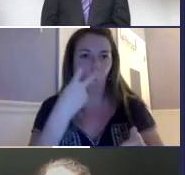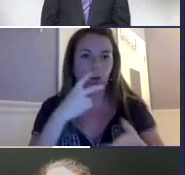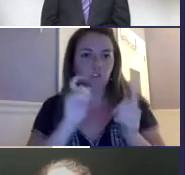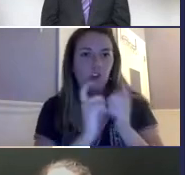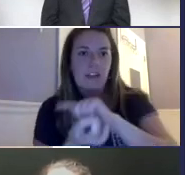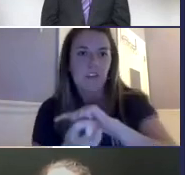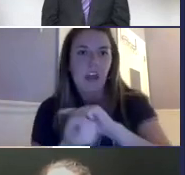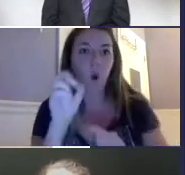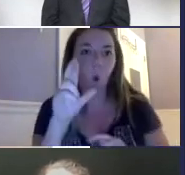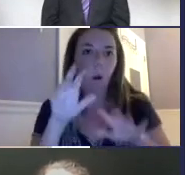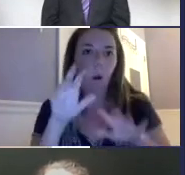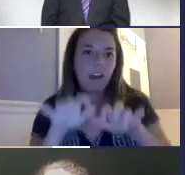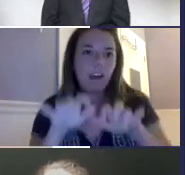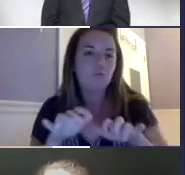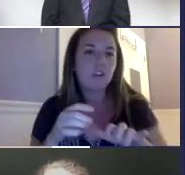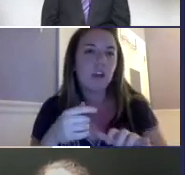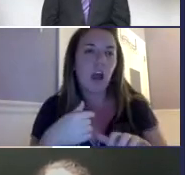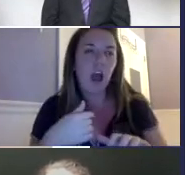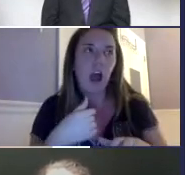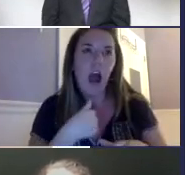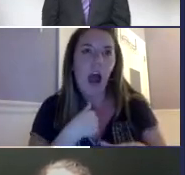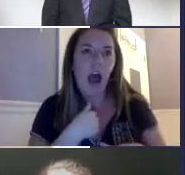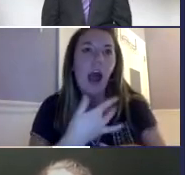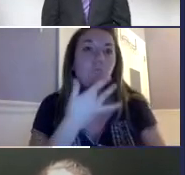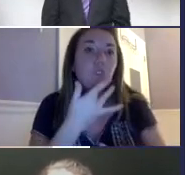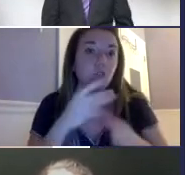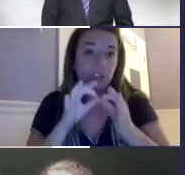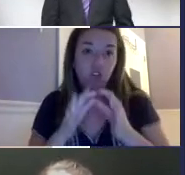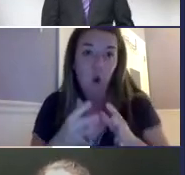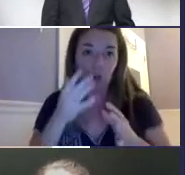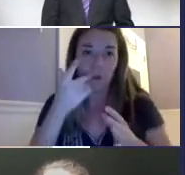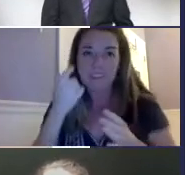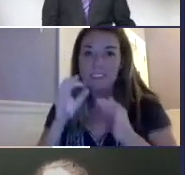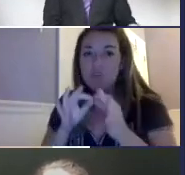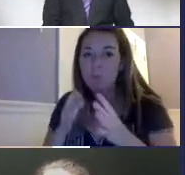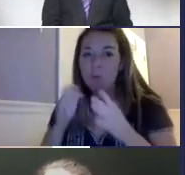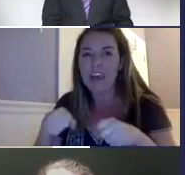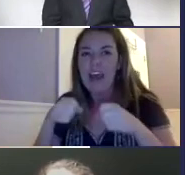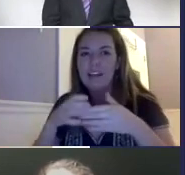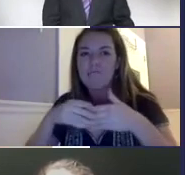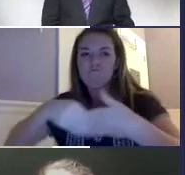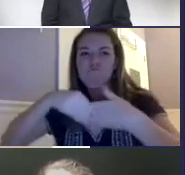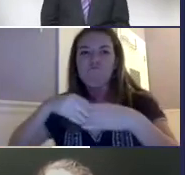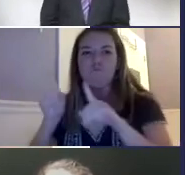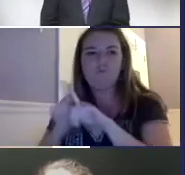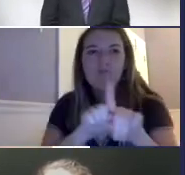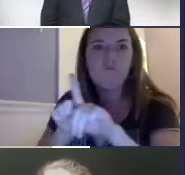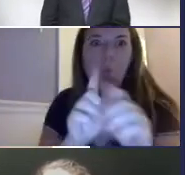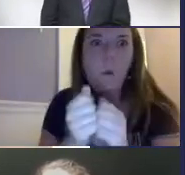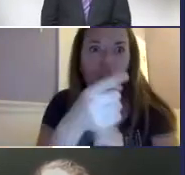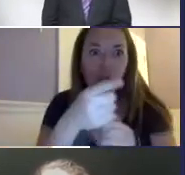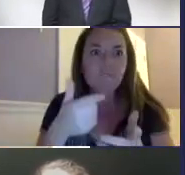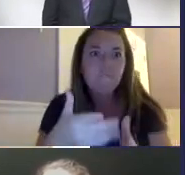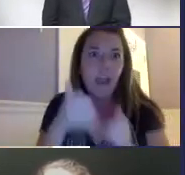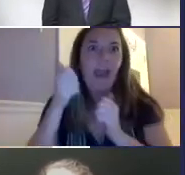I did notice that someone has been speaking about an oral translation or a captionist. I prefer having an interpreter because an interpreter